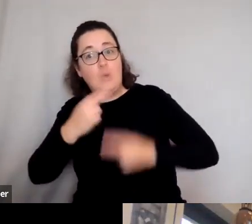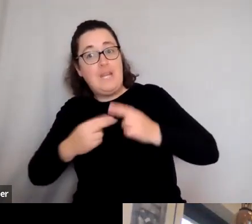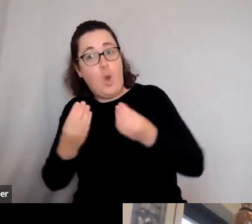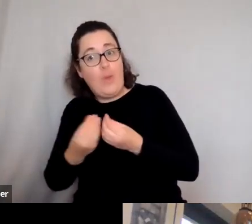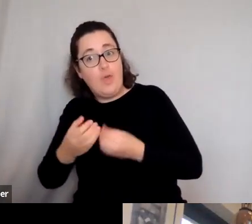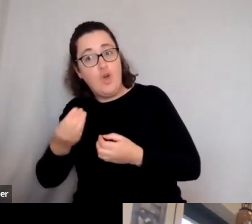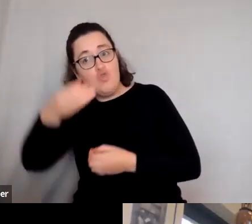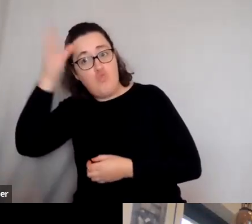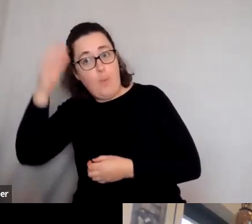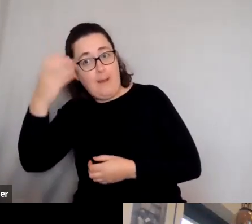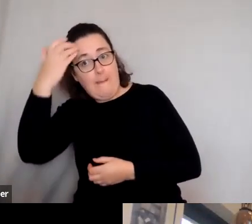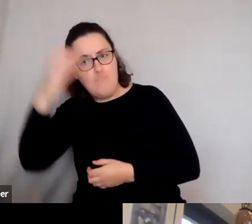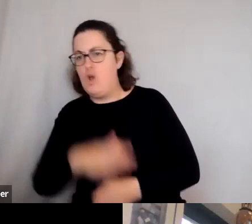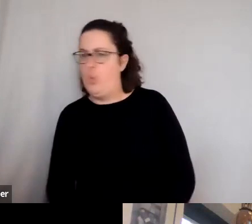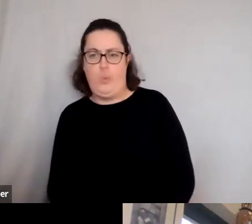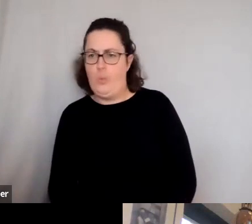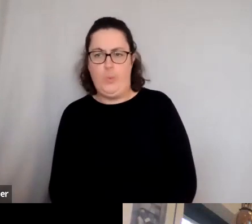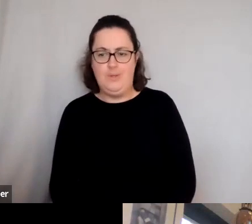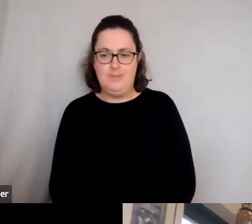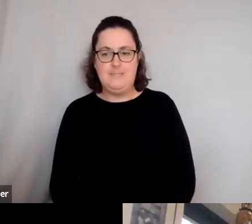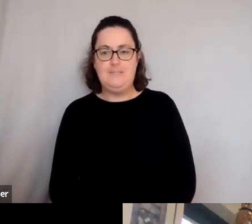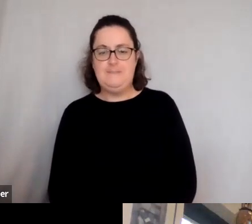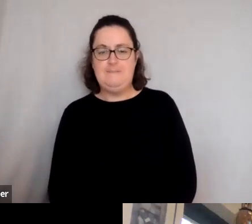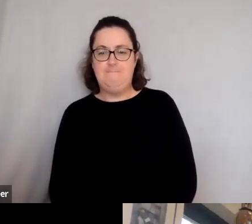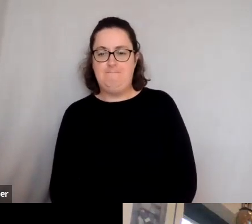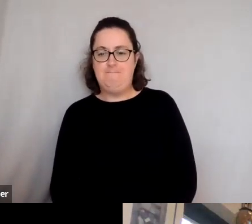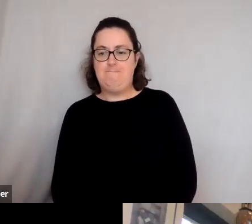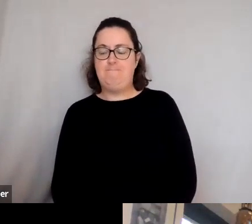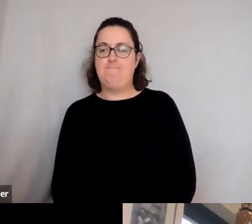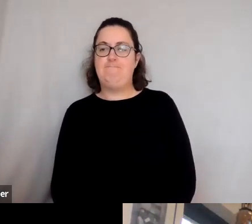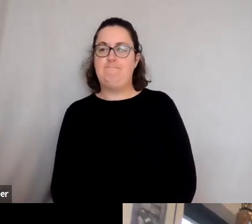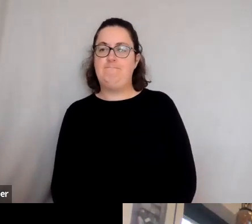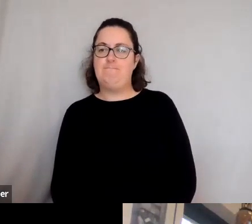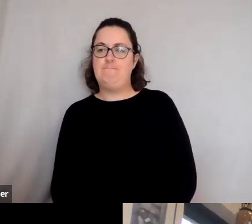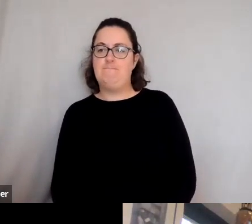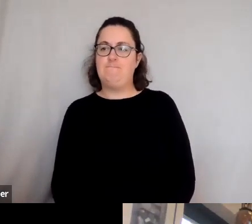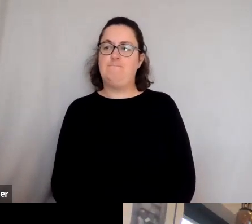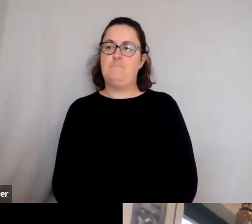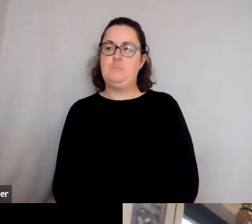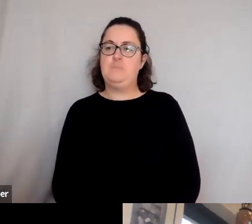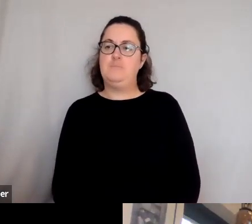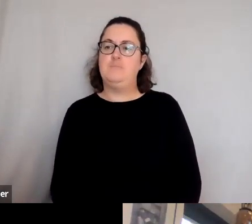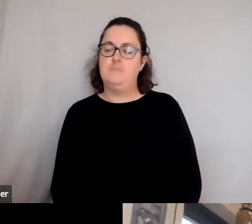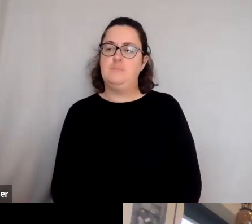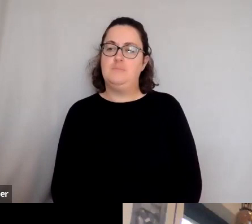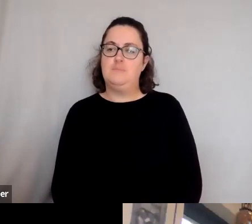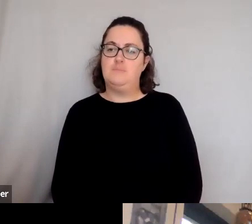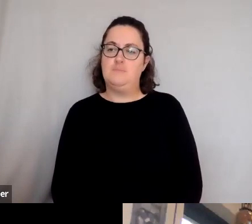I think that, I suppose what I'd say is, you know, bit like you've said